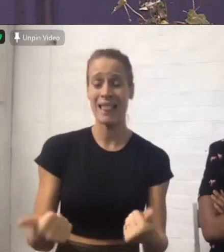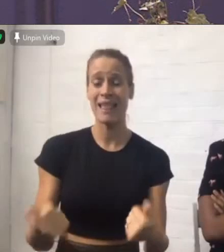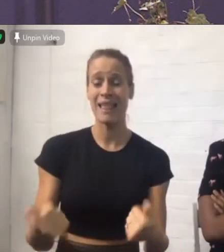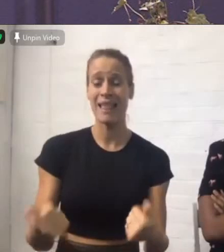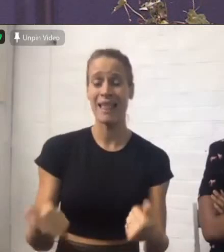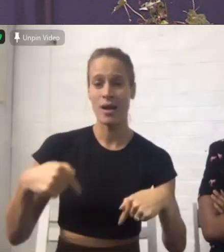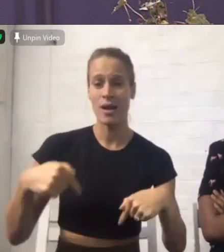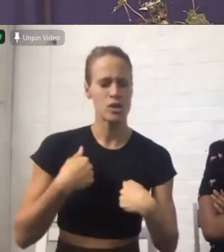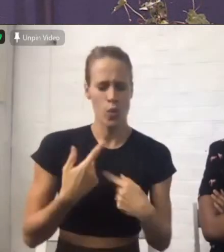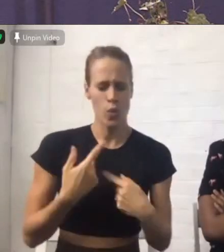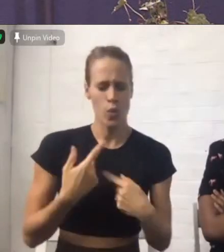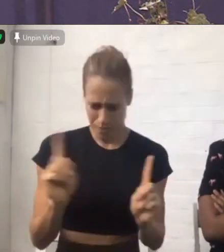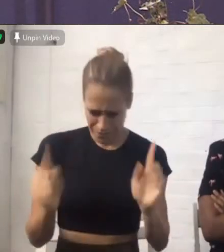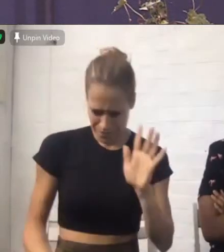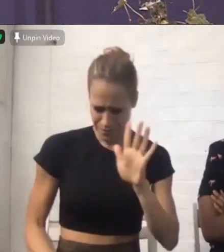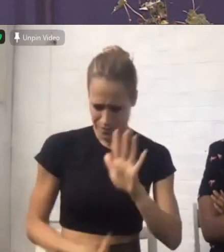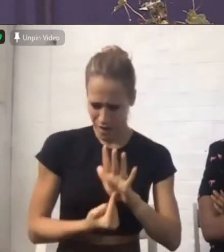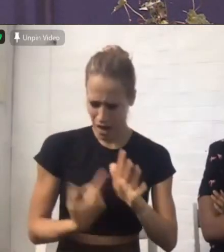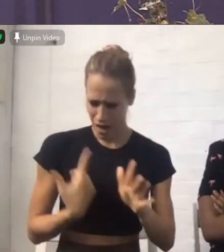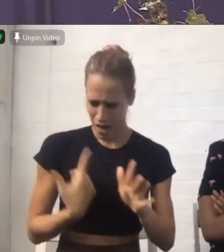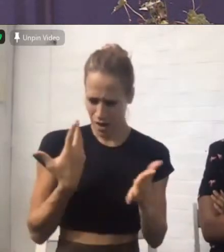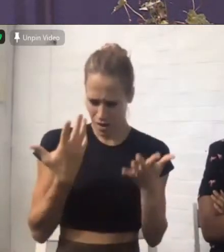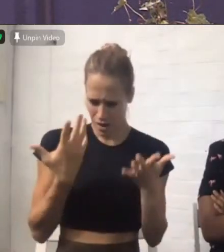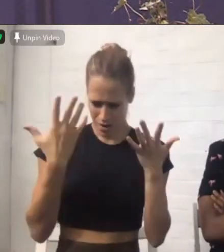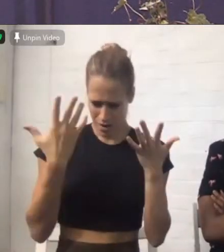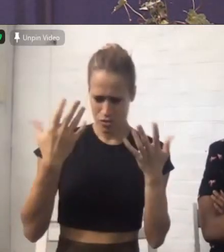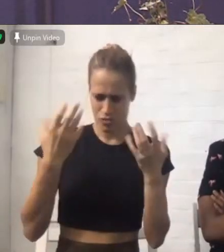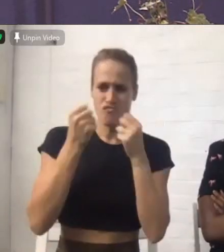are you carrying fear are you carrying shalom